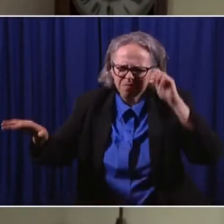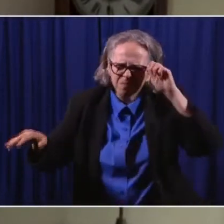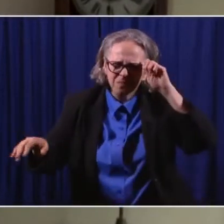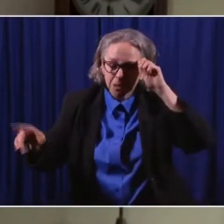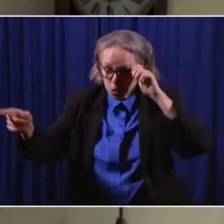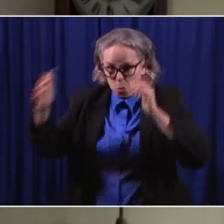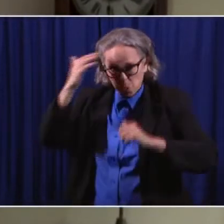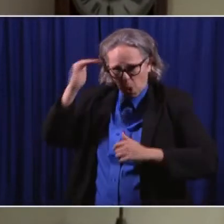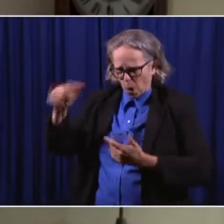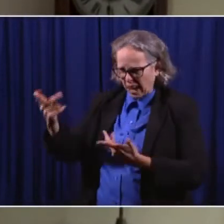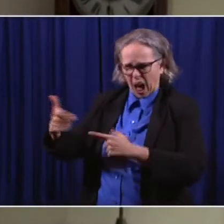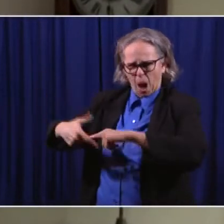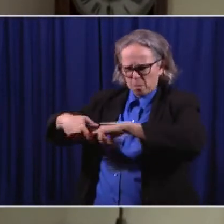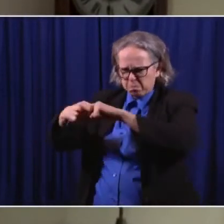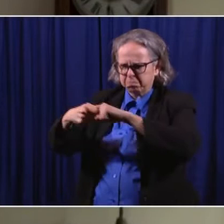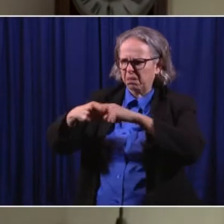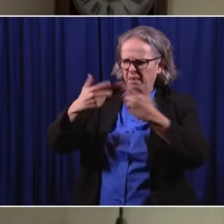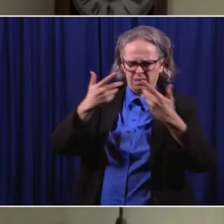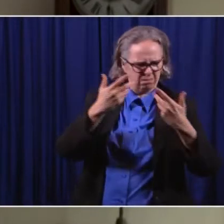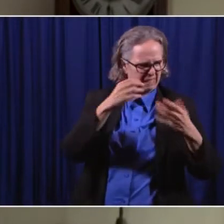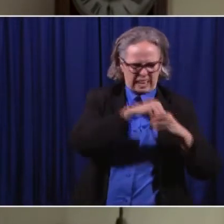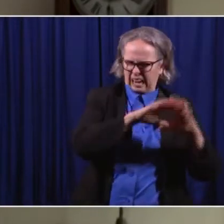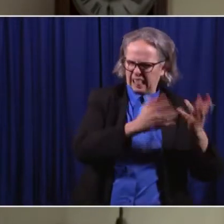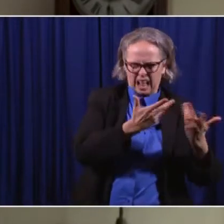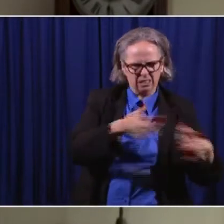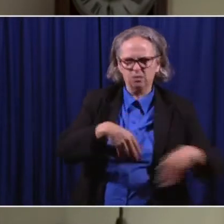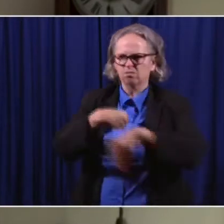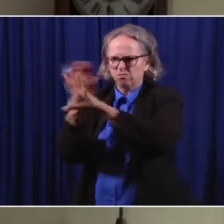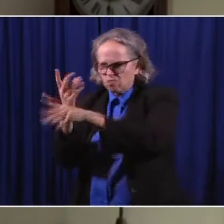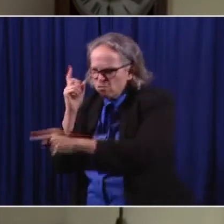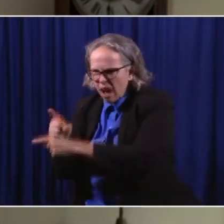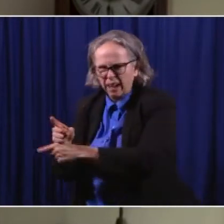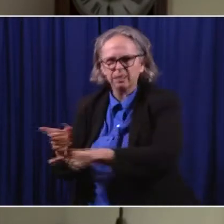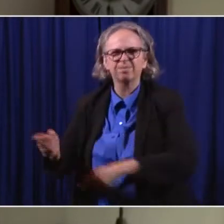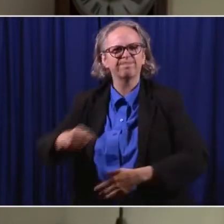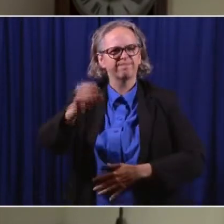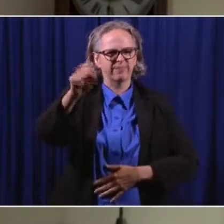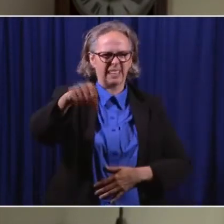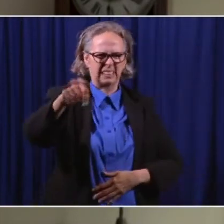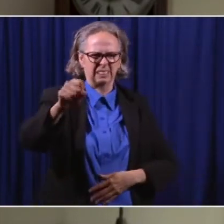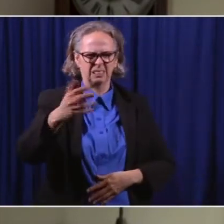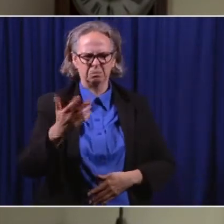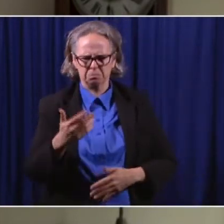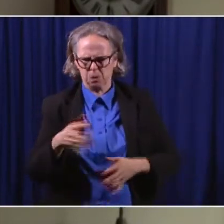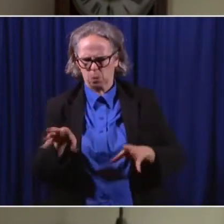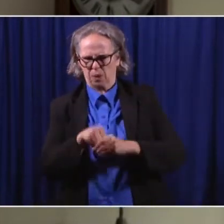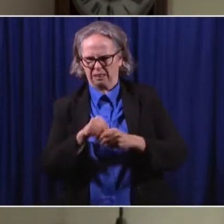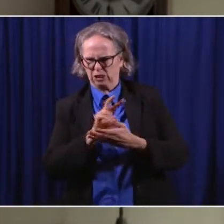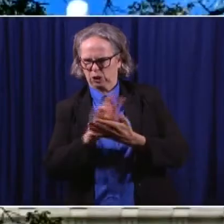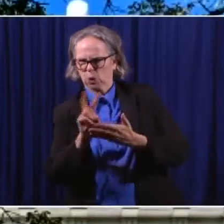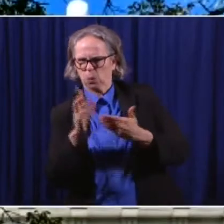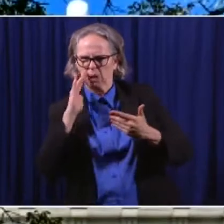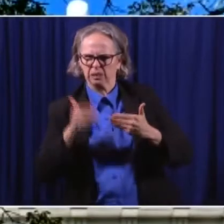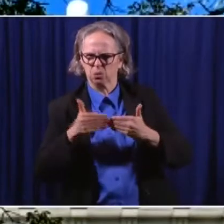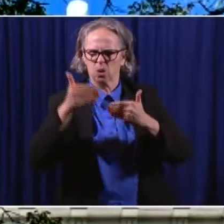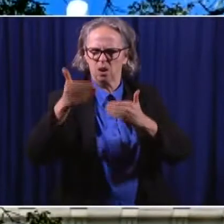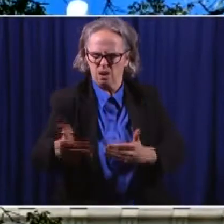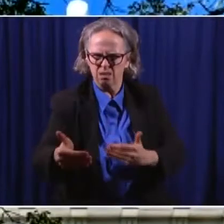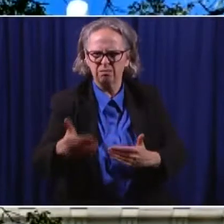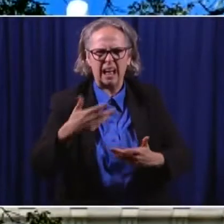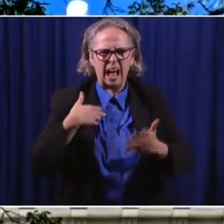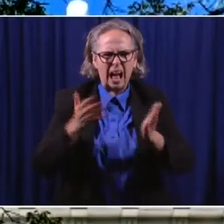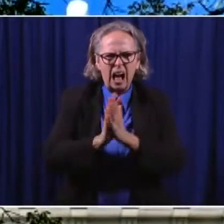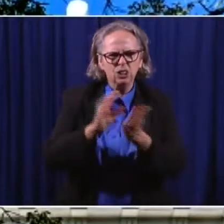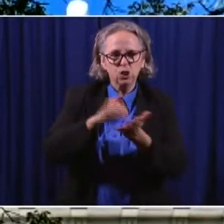I think you said. Right. So we're in a two-week pause with in-person instruction. We asked students to stay on campus,